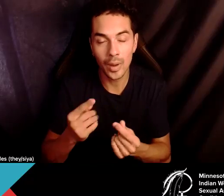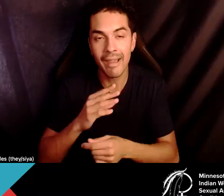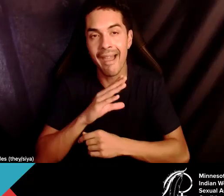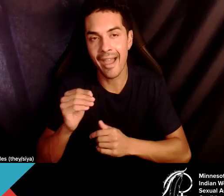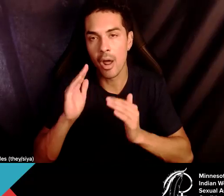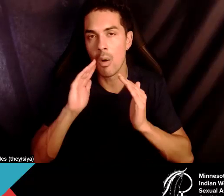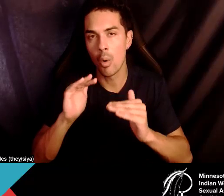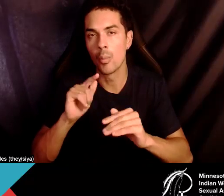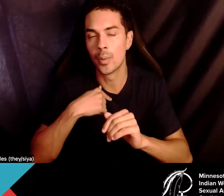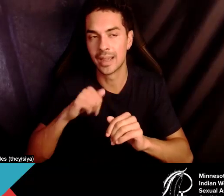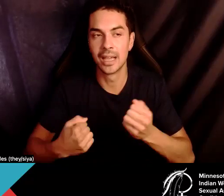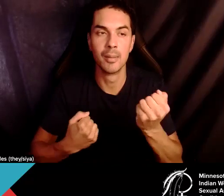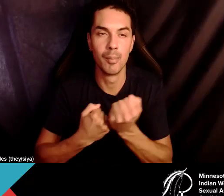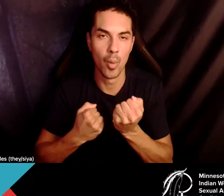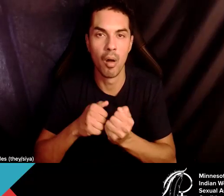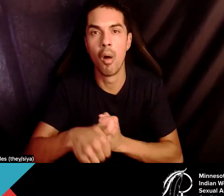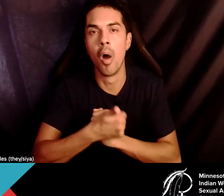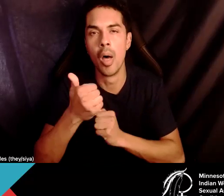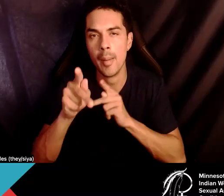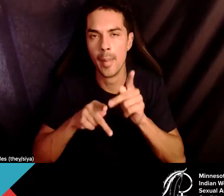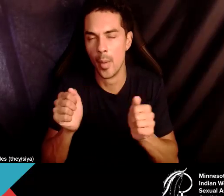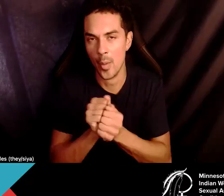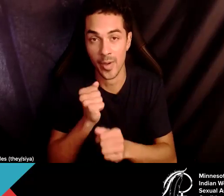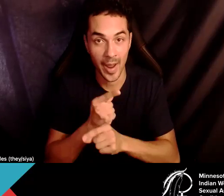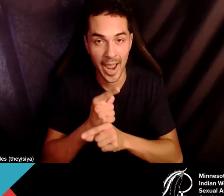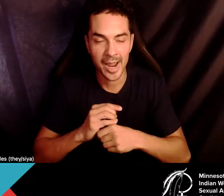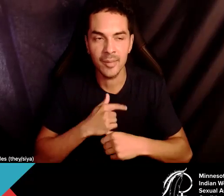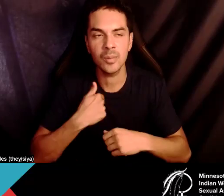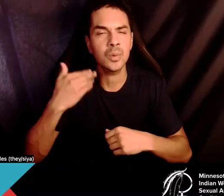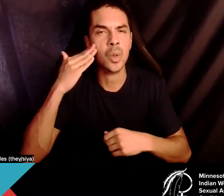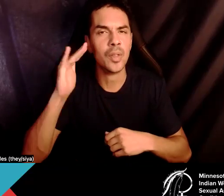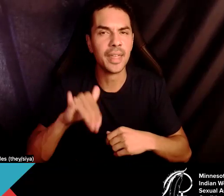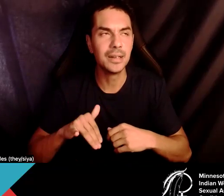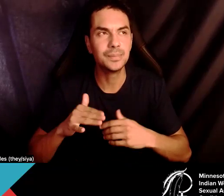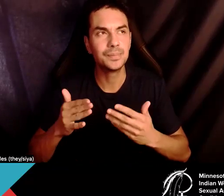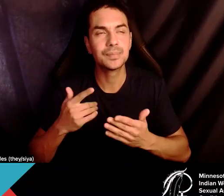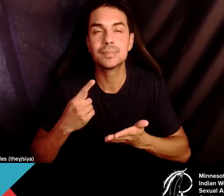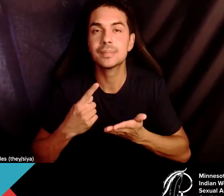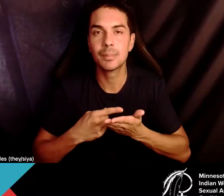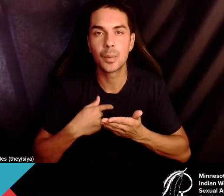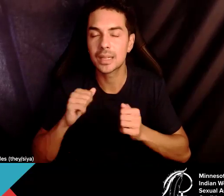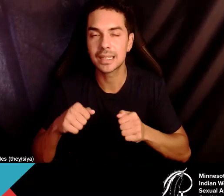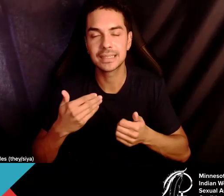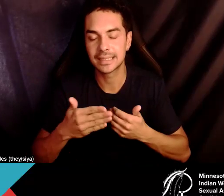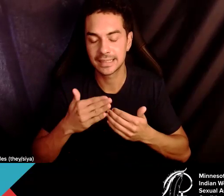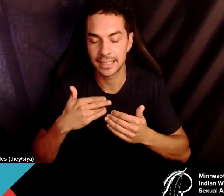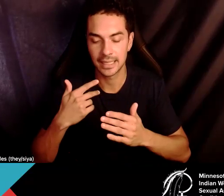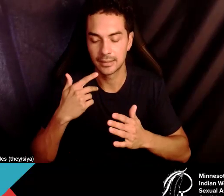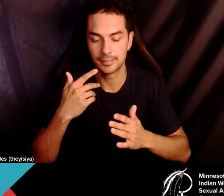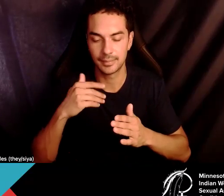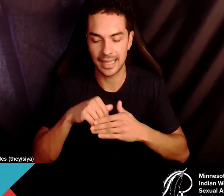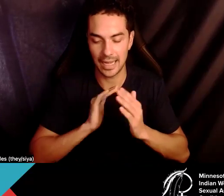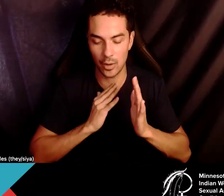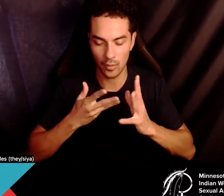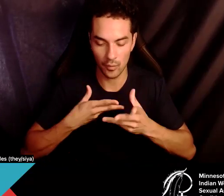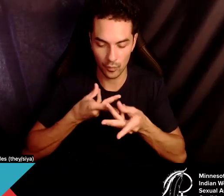hoping to support other people to do. We know that sometimes we can just get really deep in the flow of